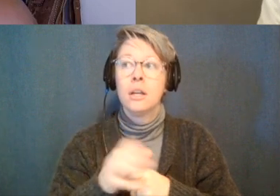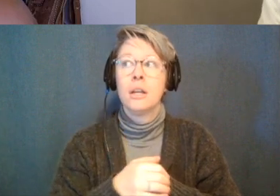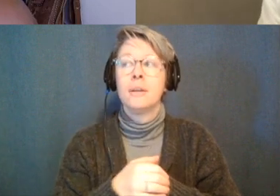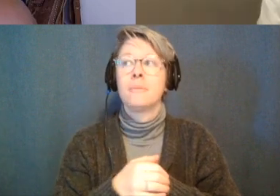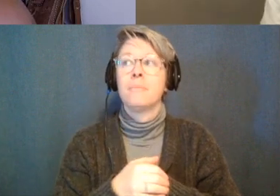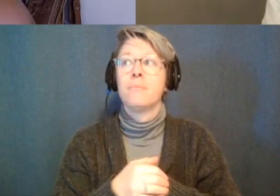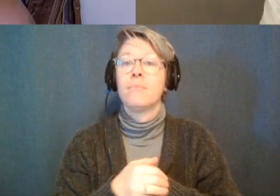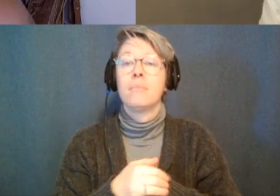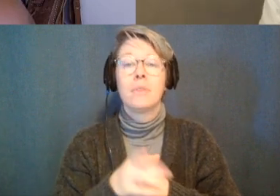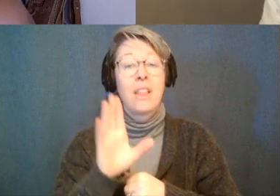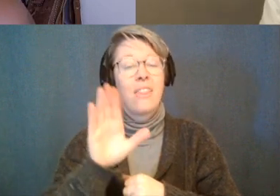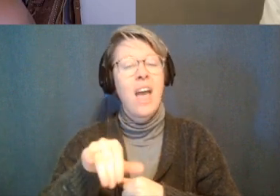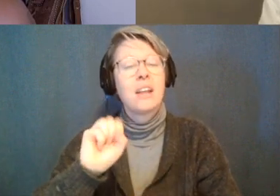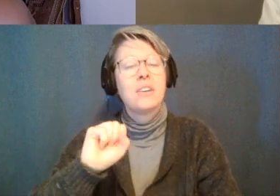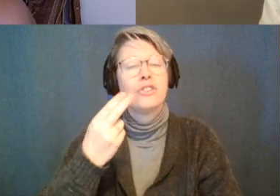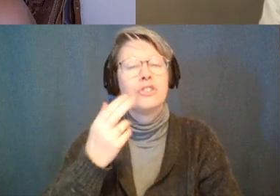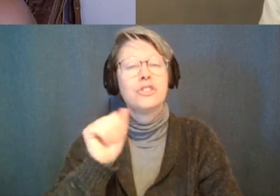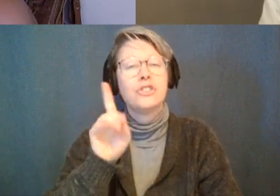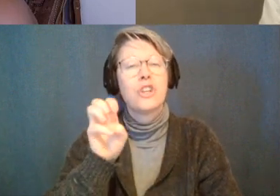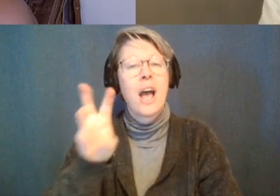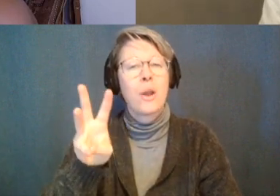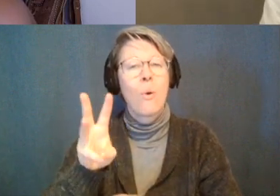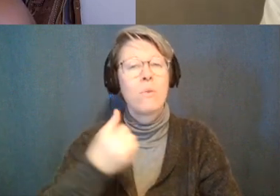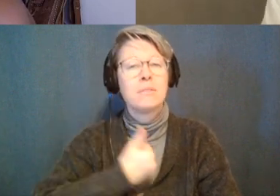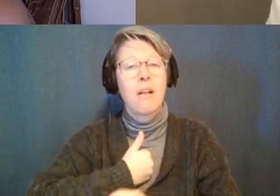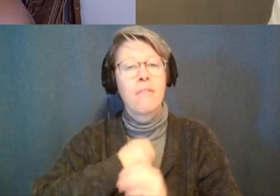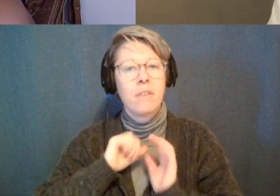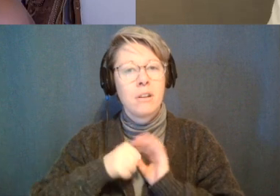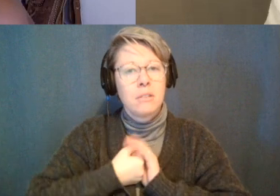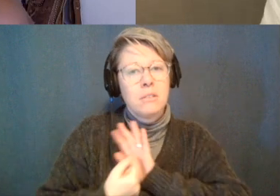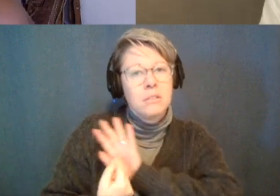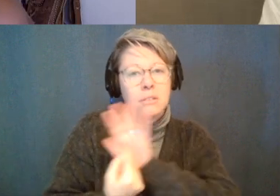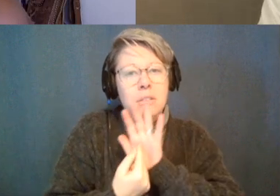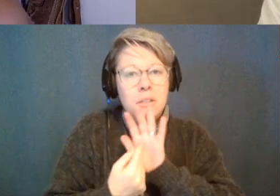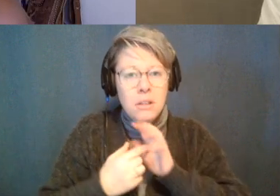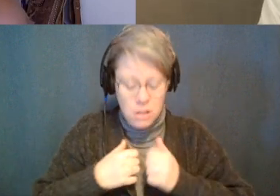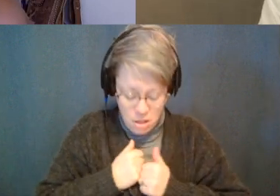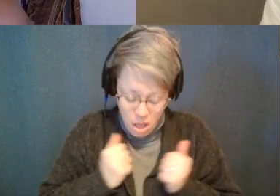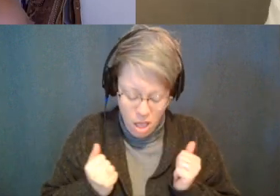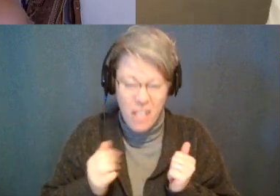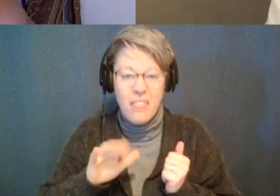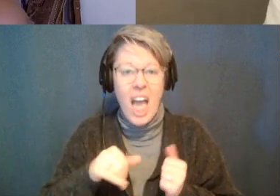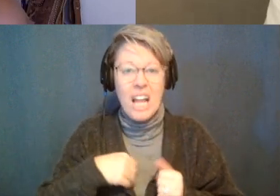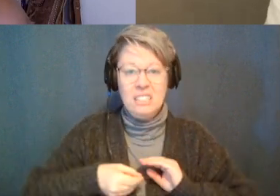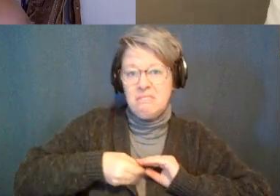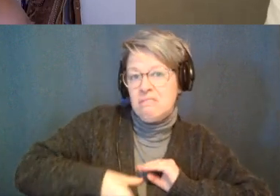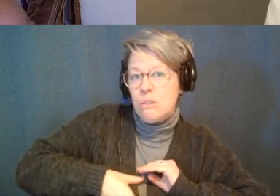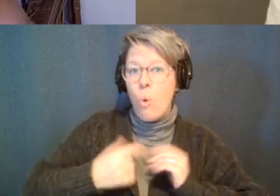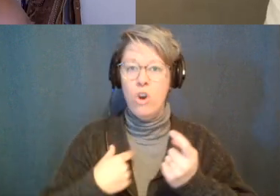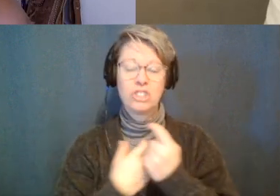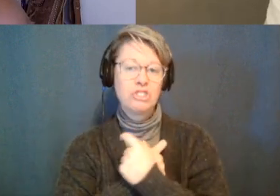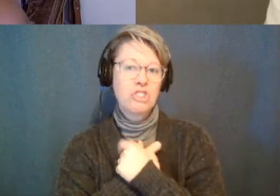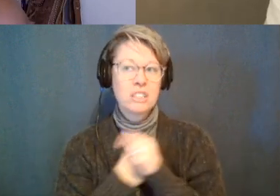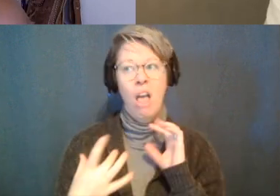like the shadow self that's coming out um in a lot of people the insecurities the toxic attachment or dependent